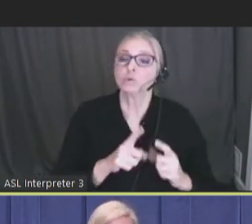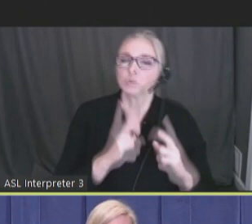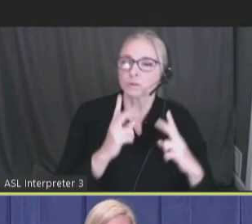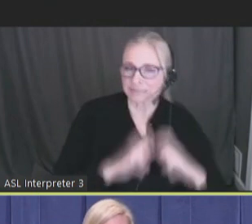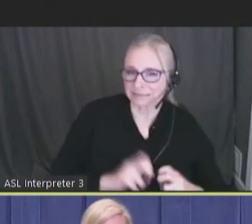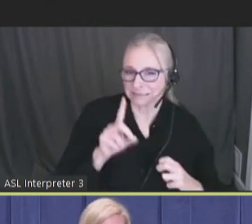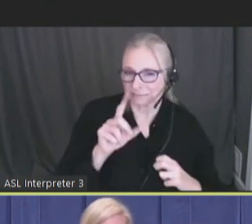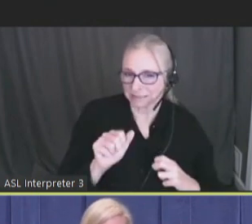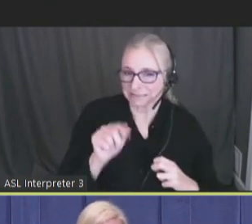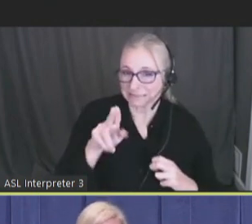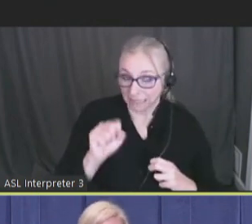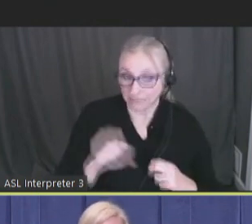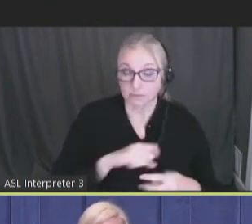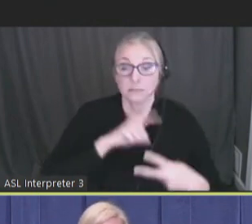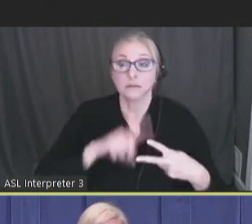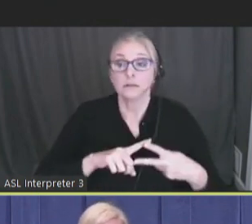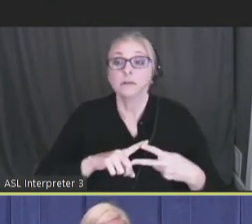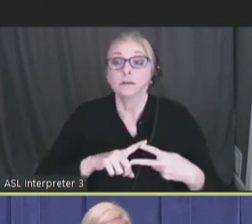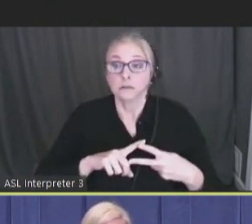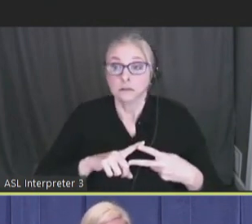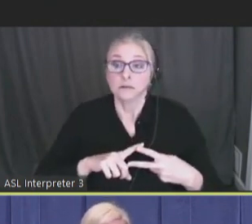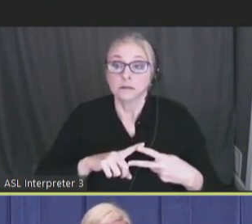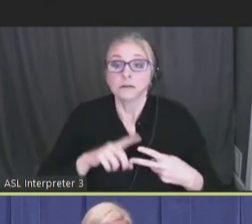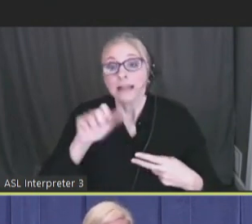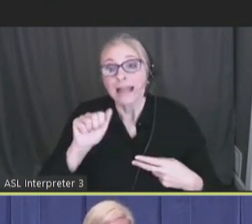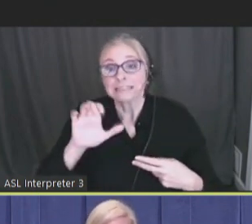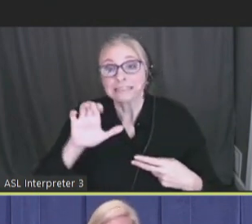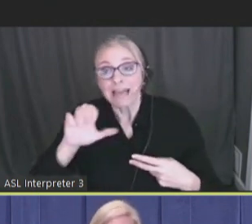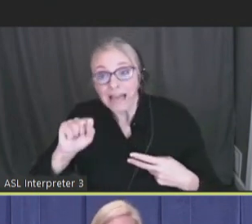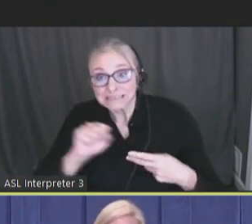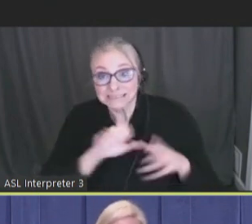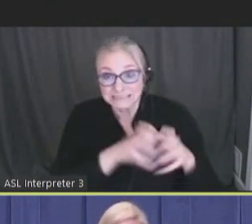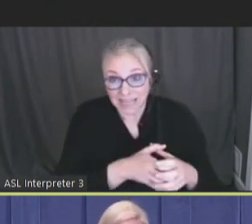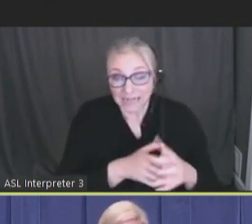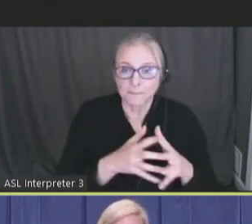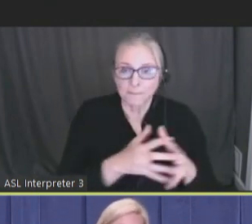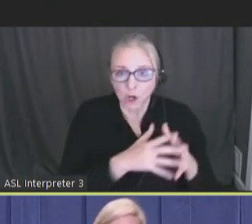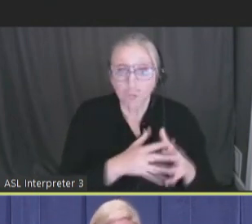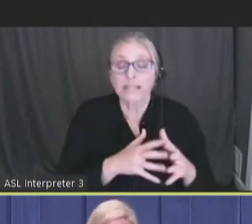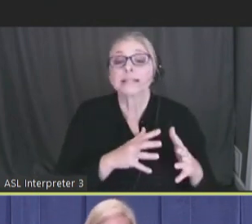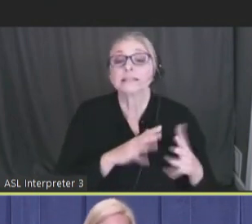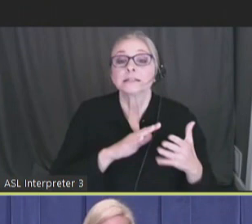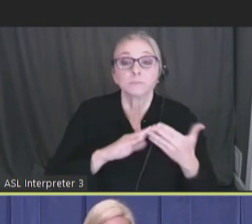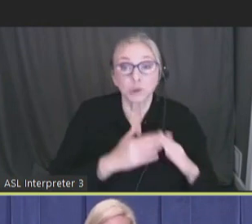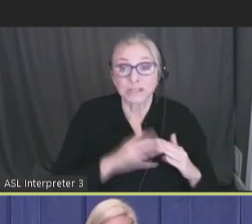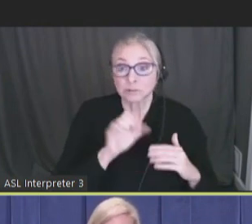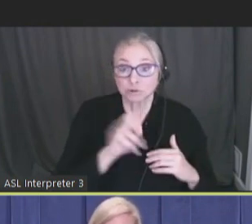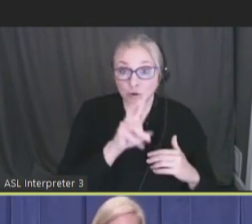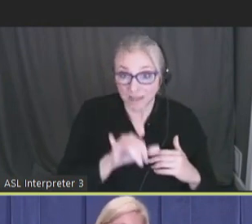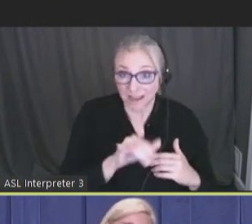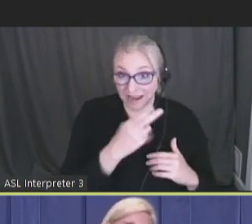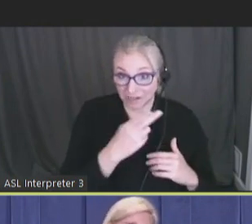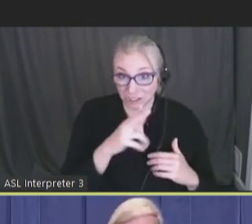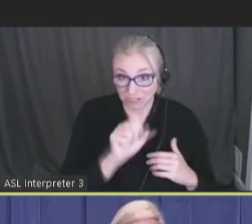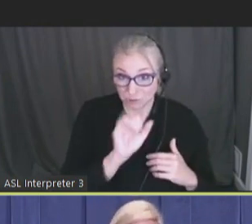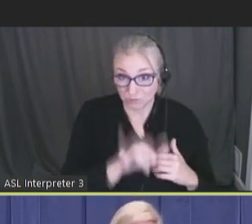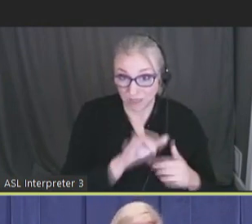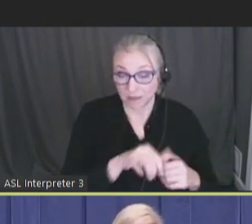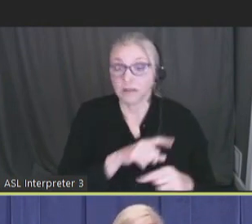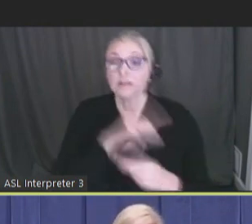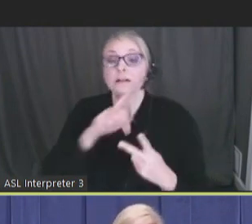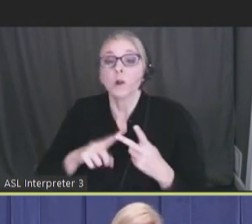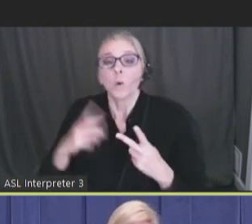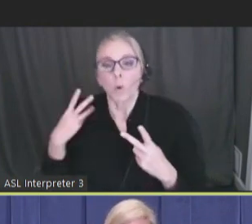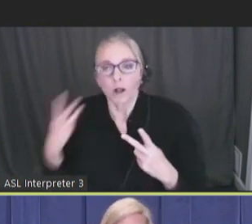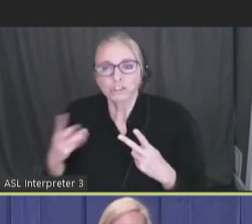One is referred to as the ACS set, the American Community Survey, which is what HHS uses. The other is called the Washington